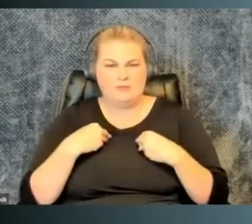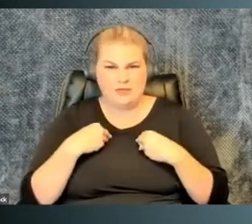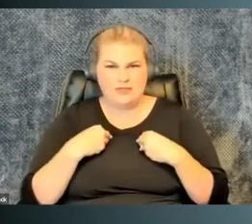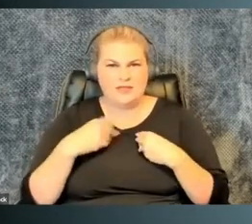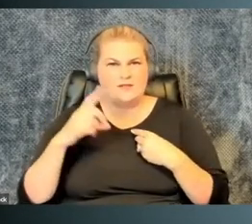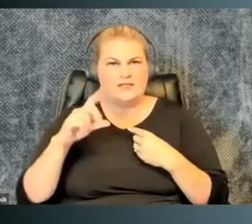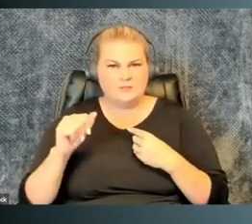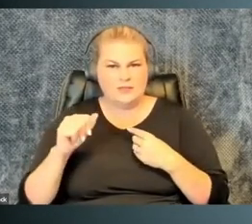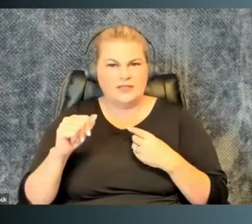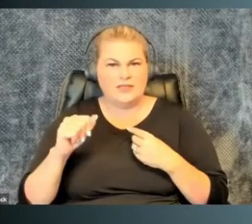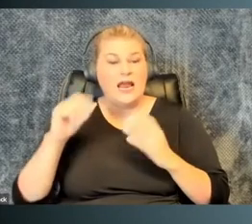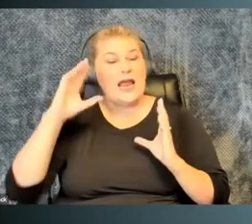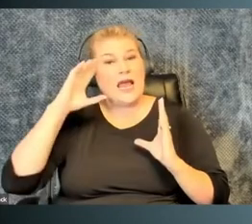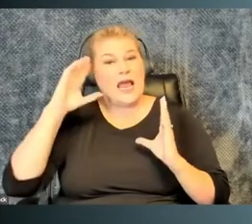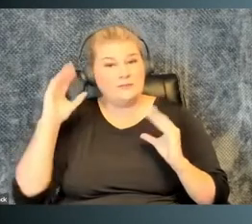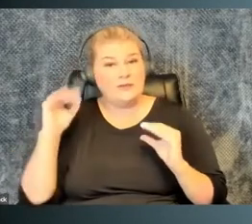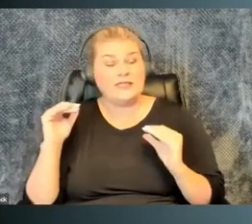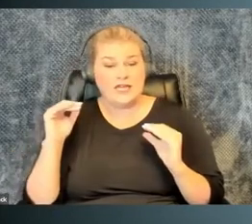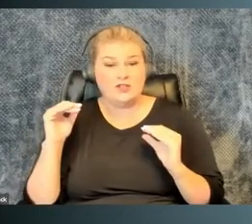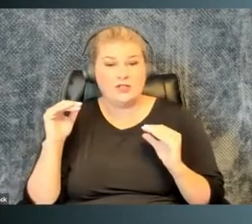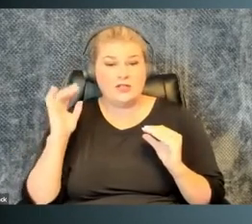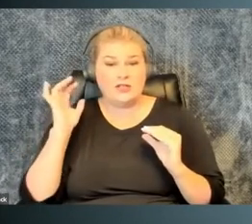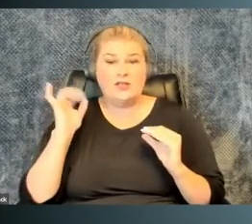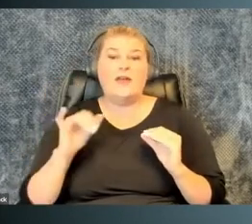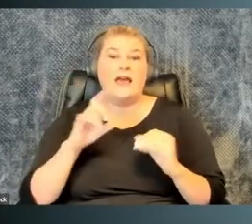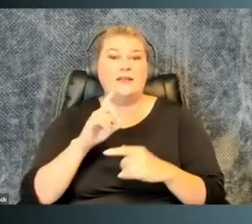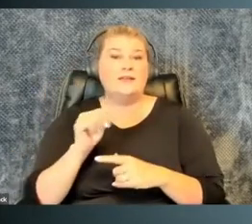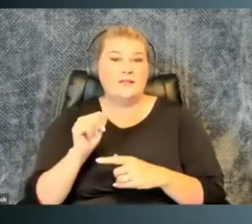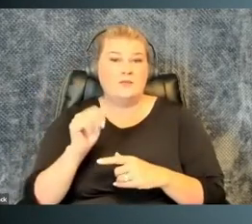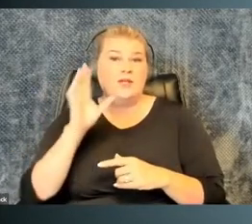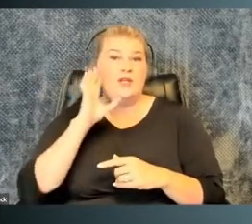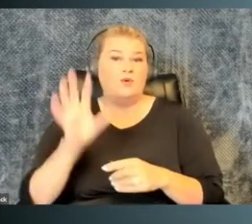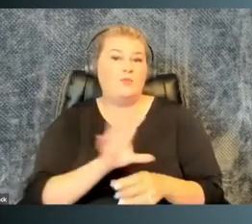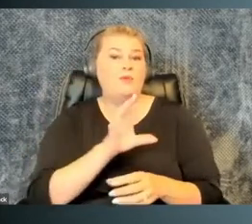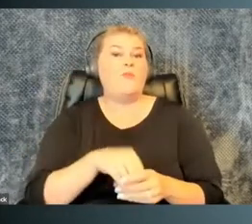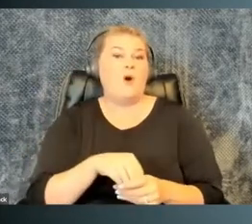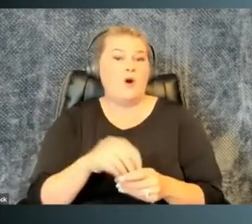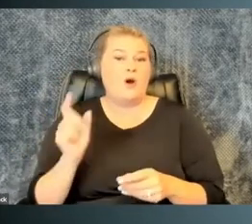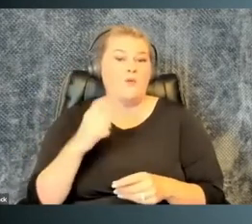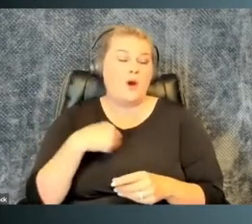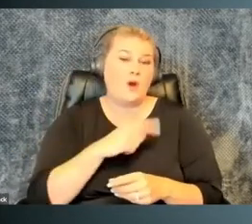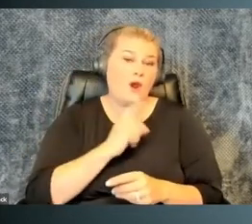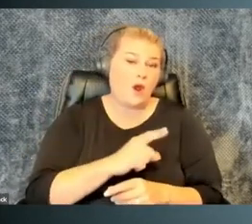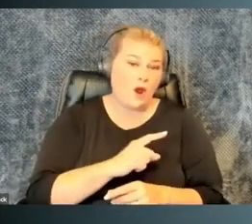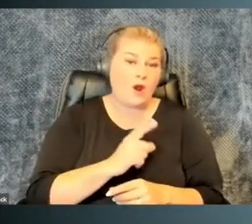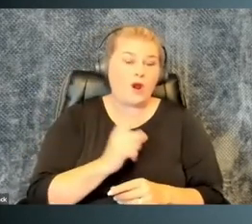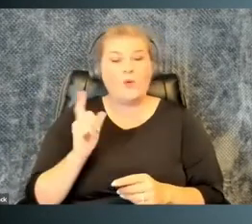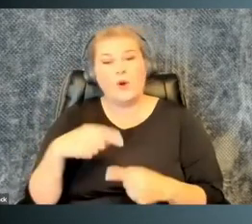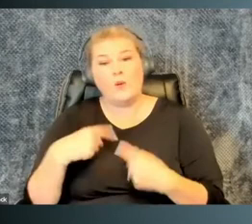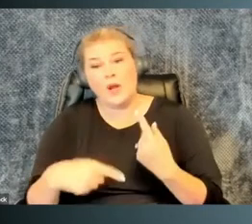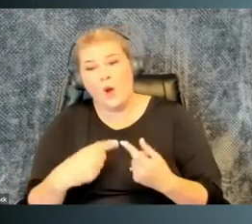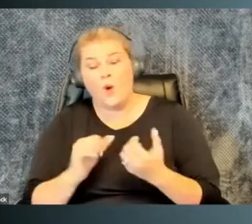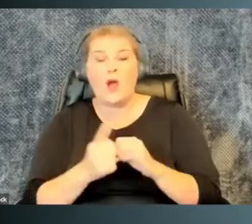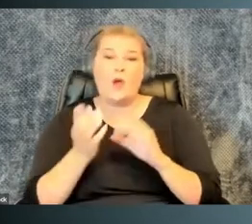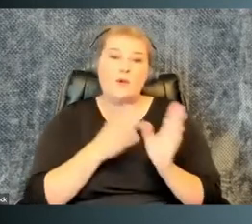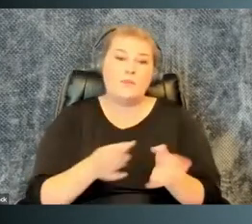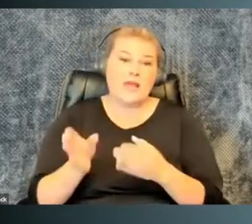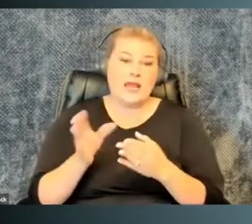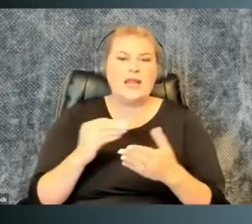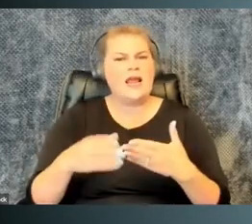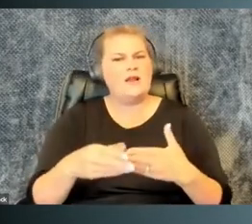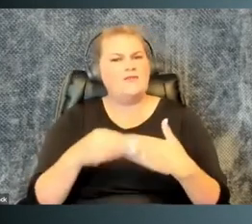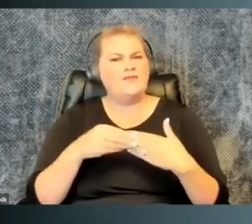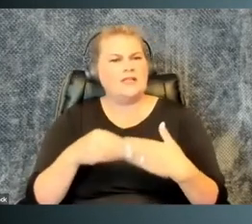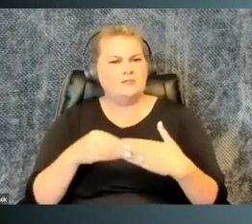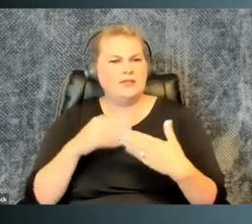acceptance of disability and expectation that disability will be part of where we are, what we